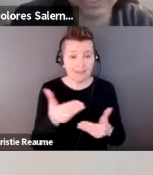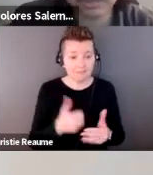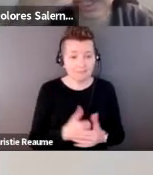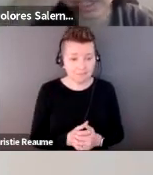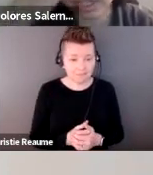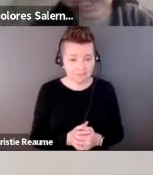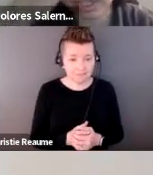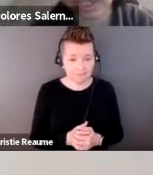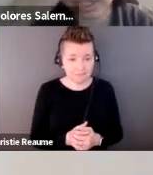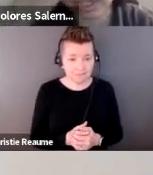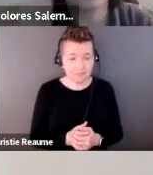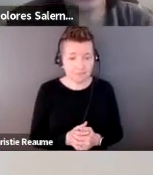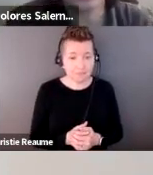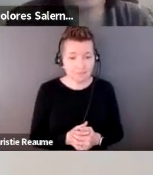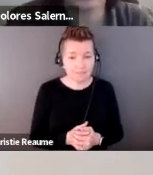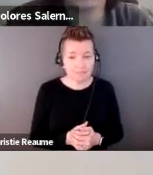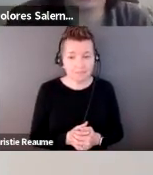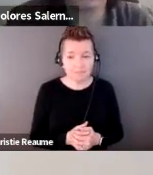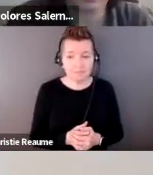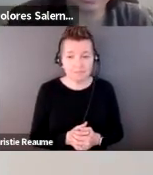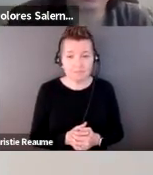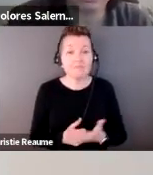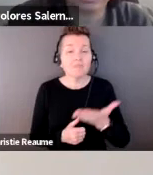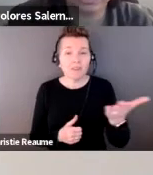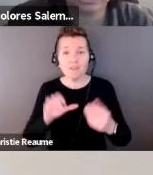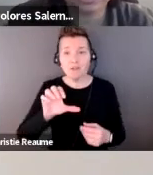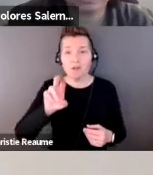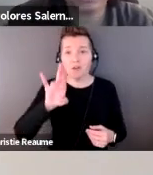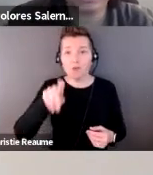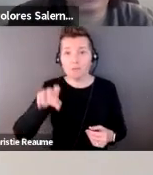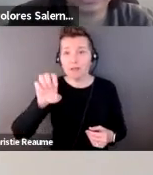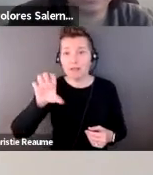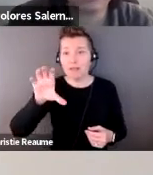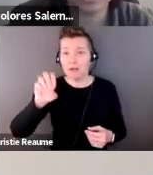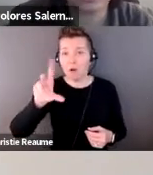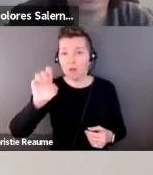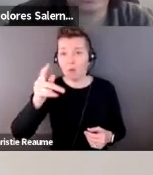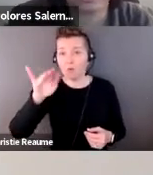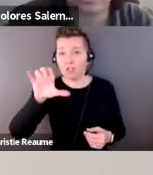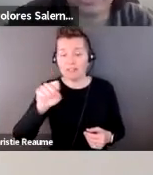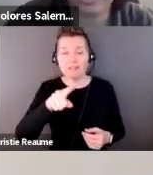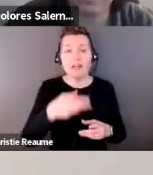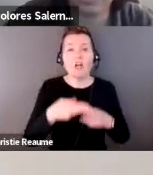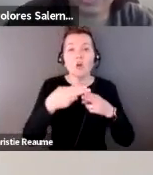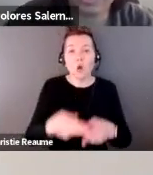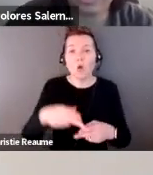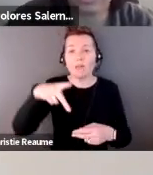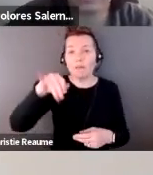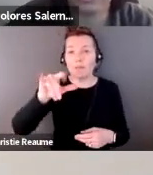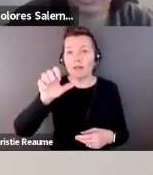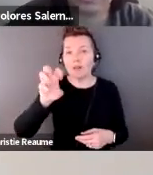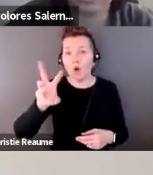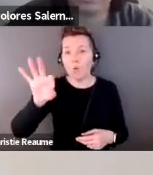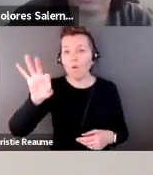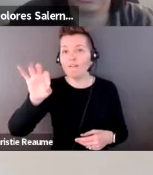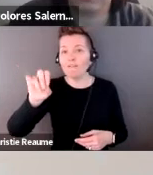The next work that we're doing in crypticology is titled pillow fight. This image shows eight pillowcases sitting vertically